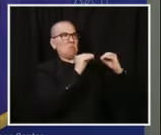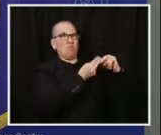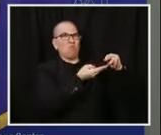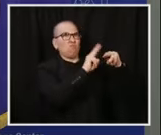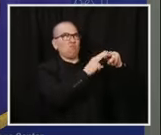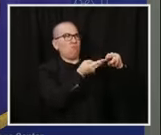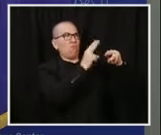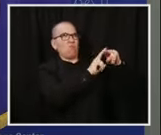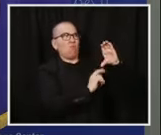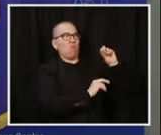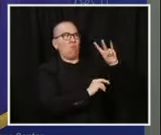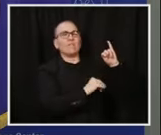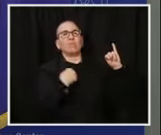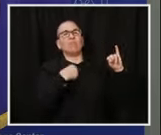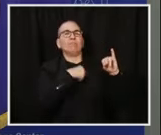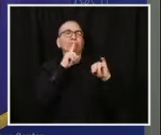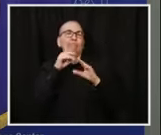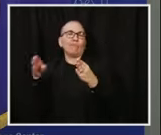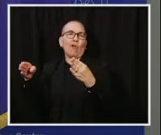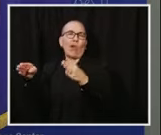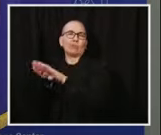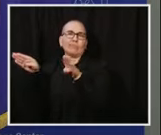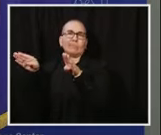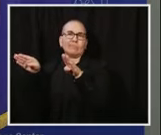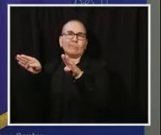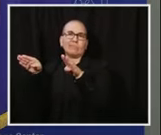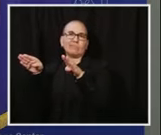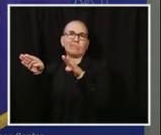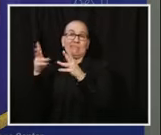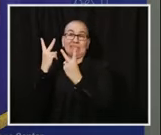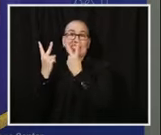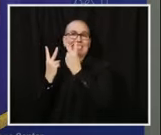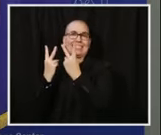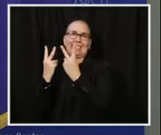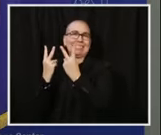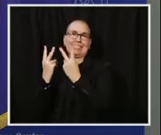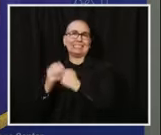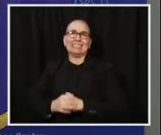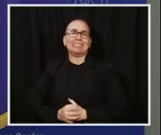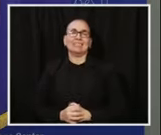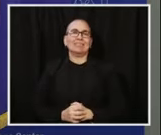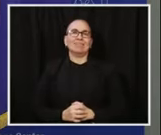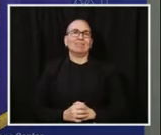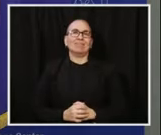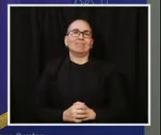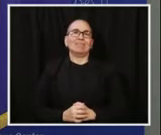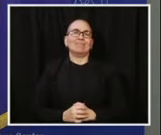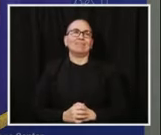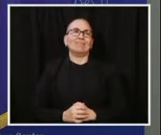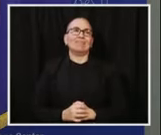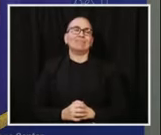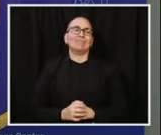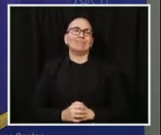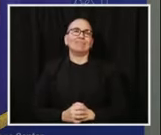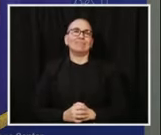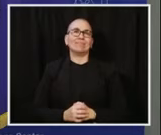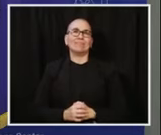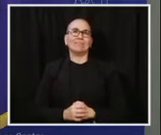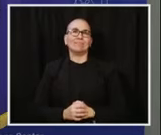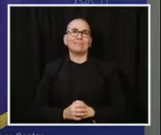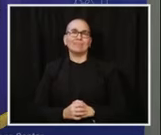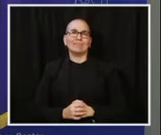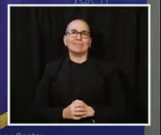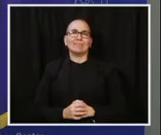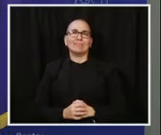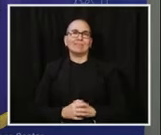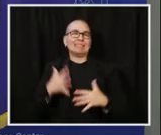and only allow the essential caregivers into the building. Even with that, one of